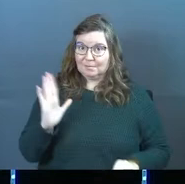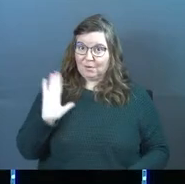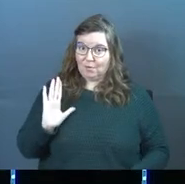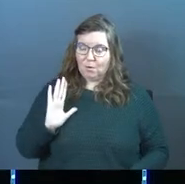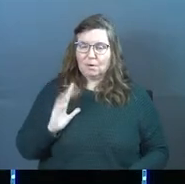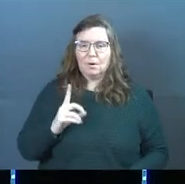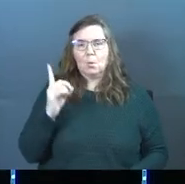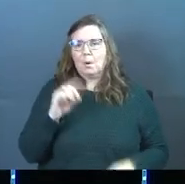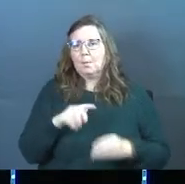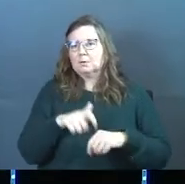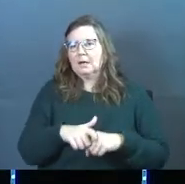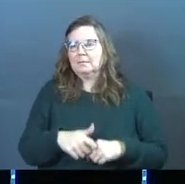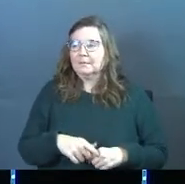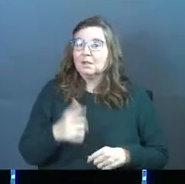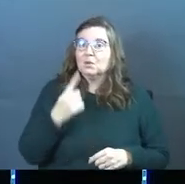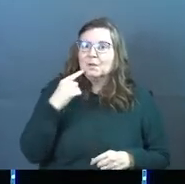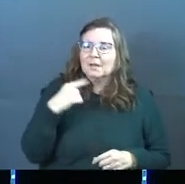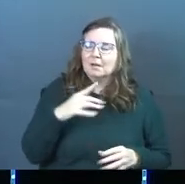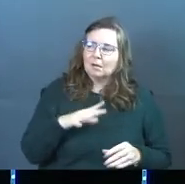What's one more time?